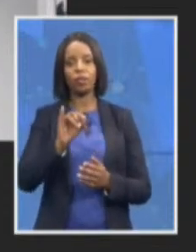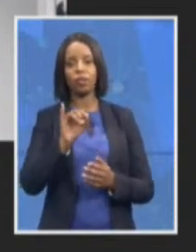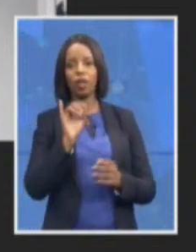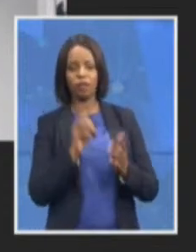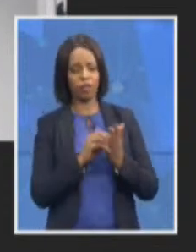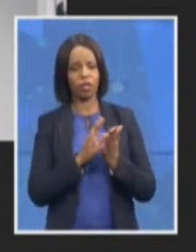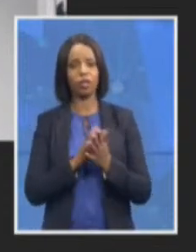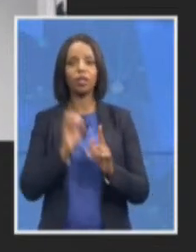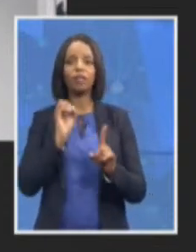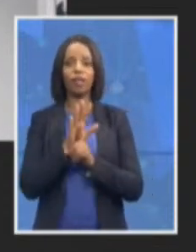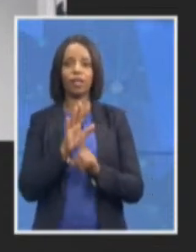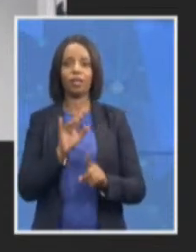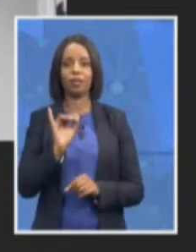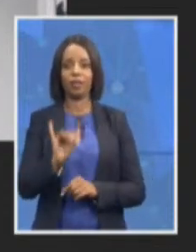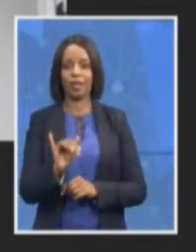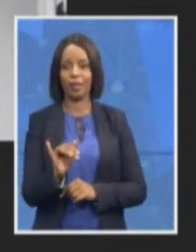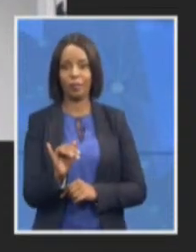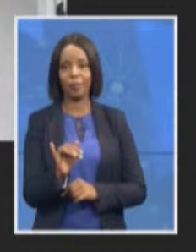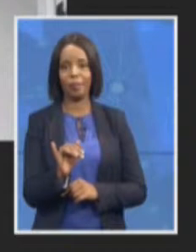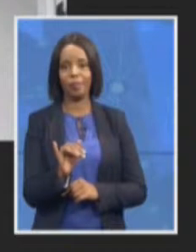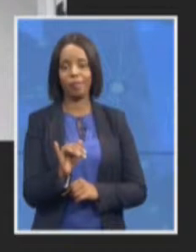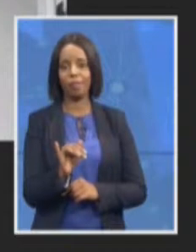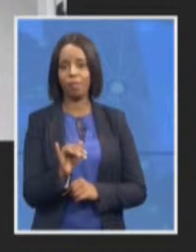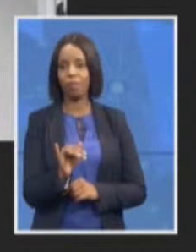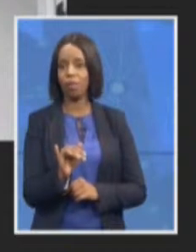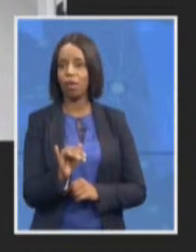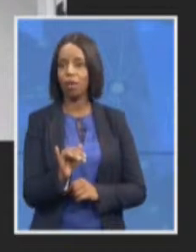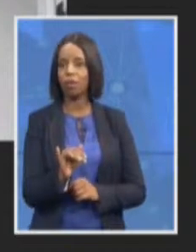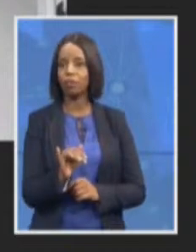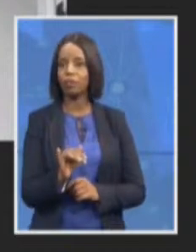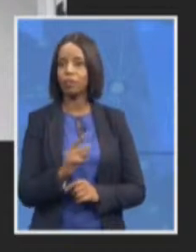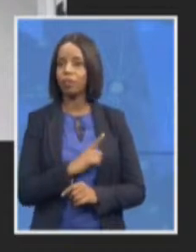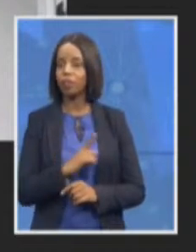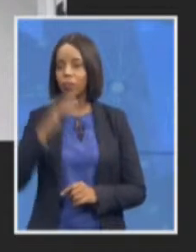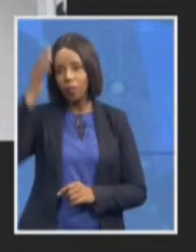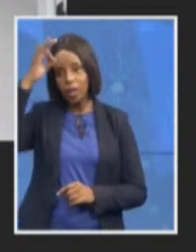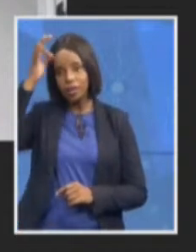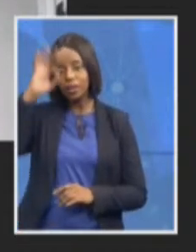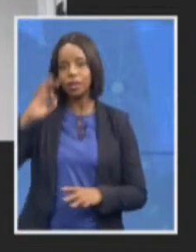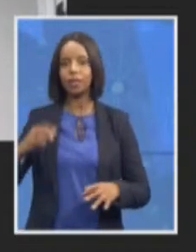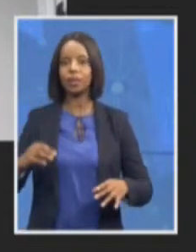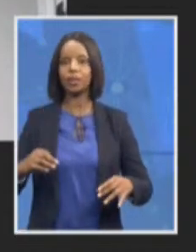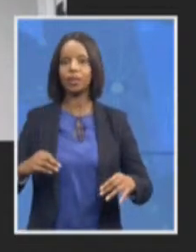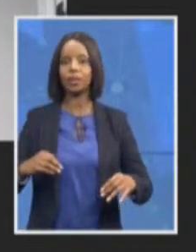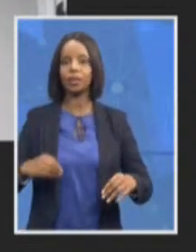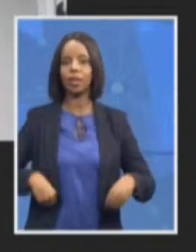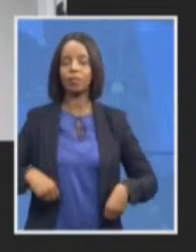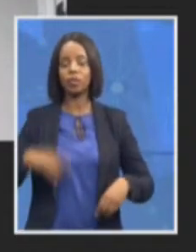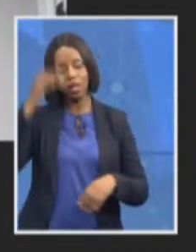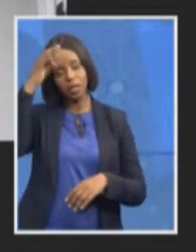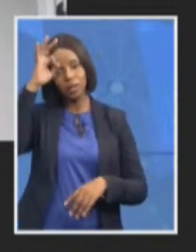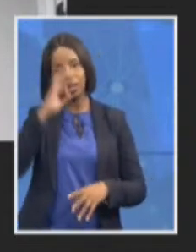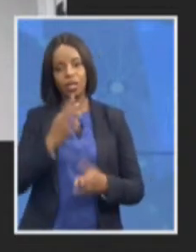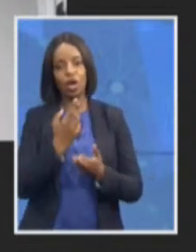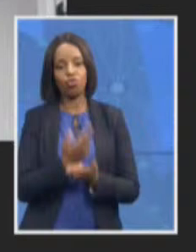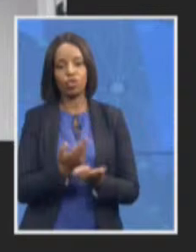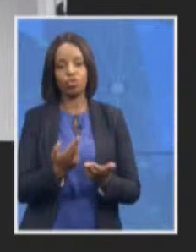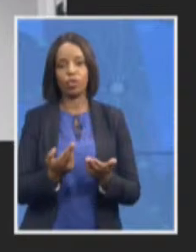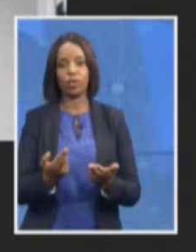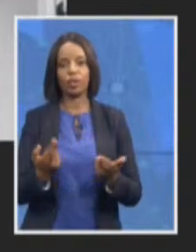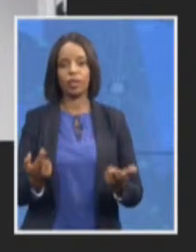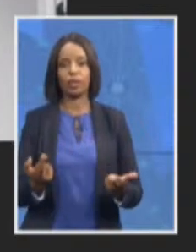grabbing of state captures of state resources with no consequences in a criminal sense thank you